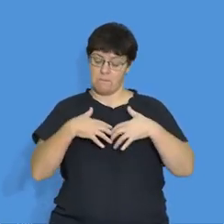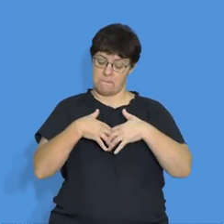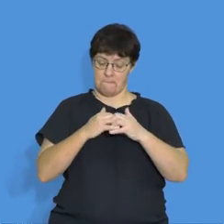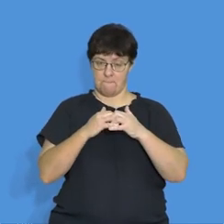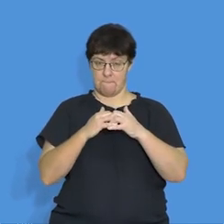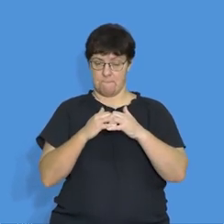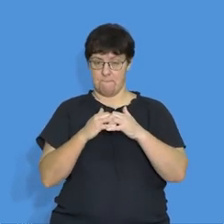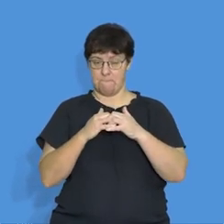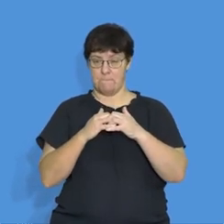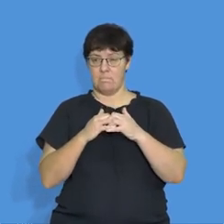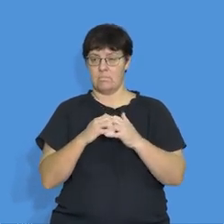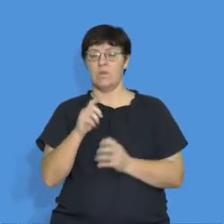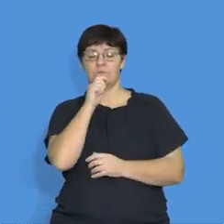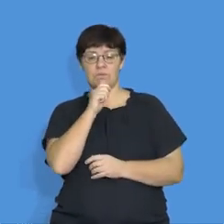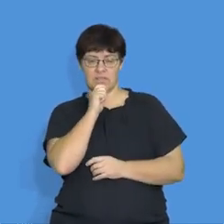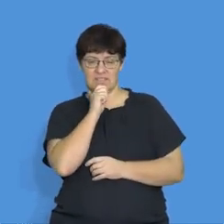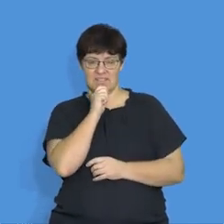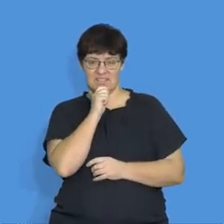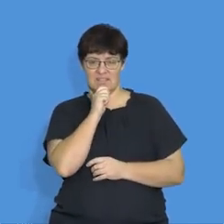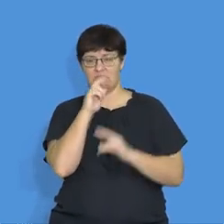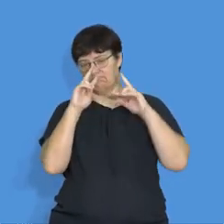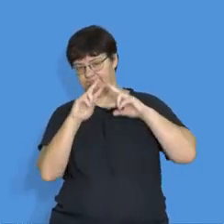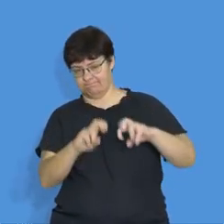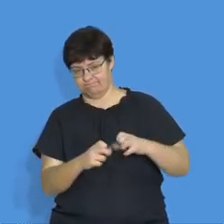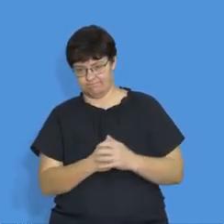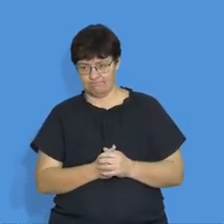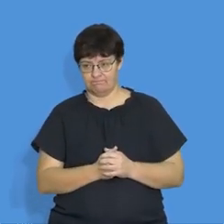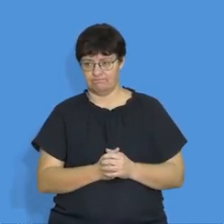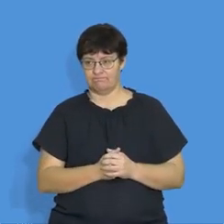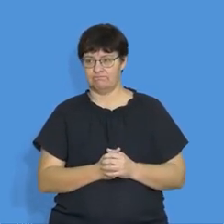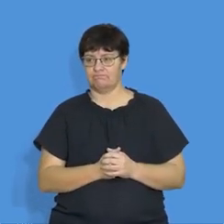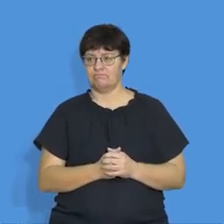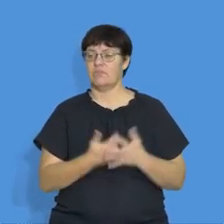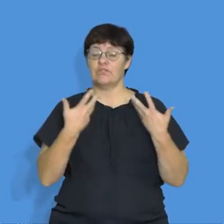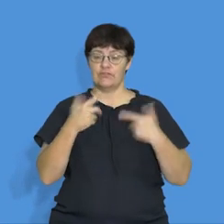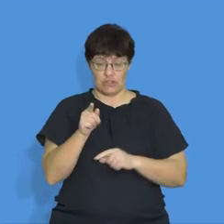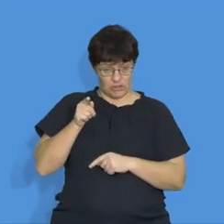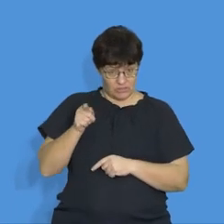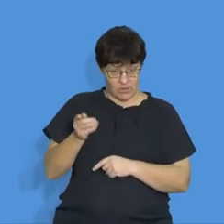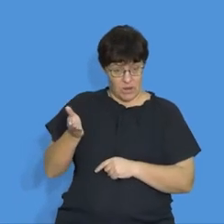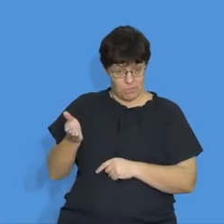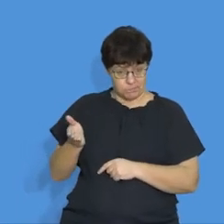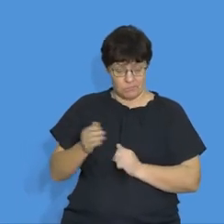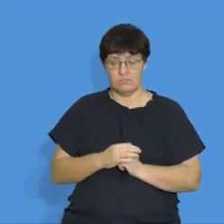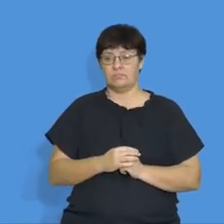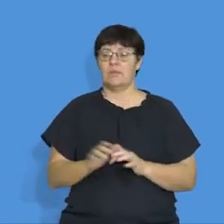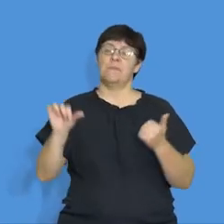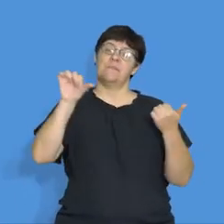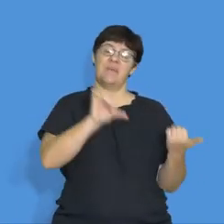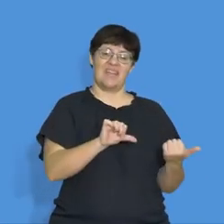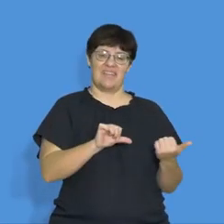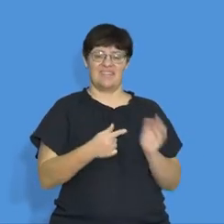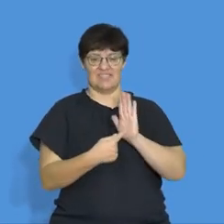circuit and try to use it in our investigation, right? So we already have that circuit. Now let's go back to our